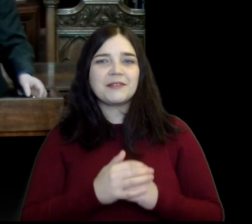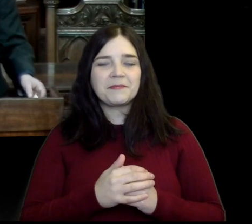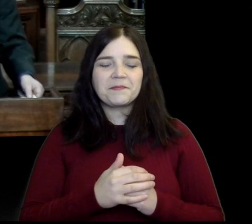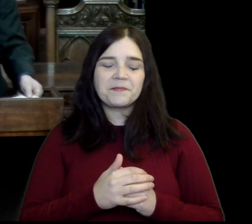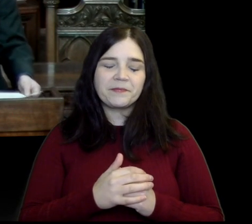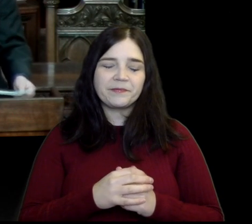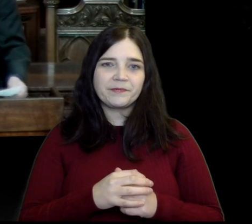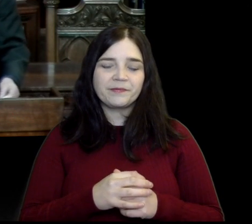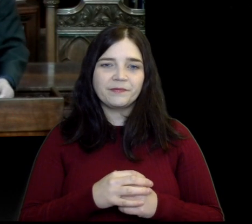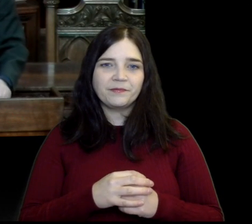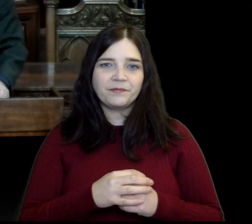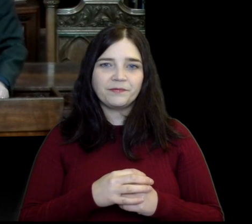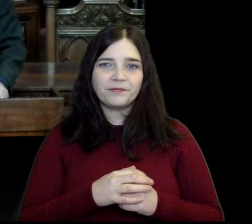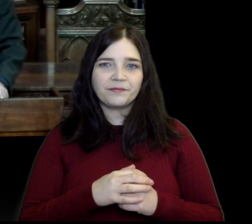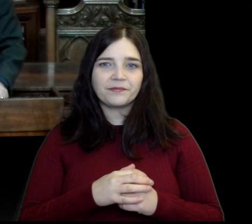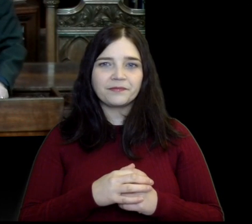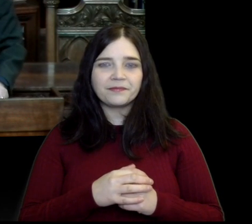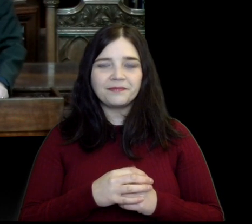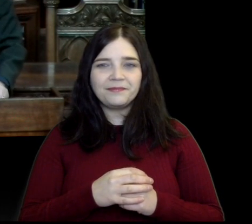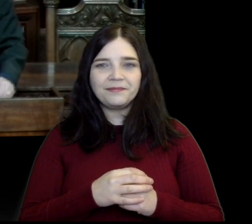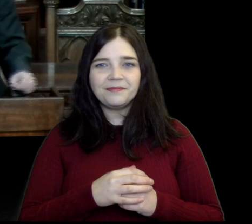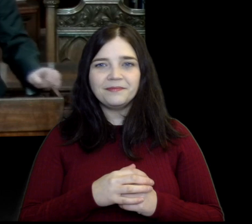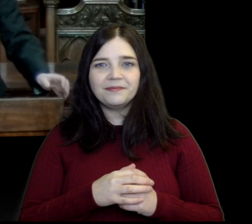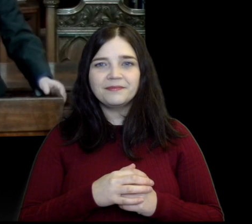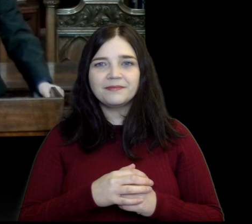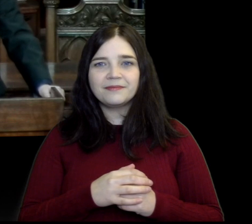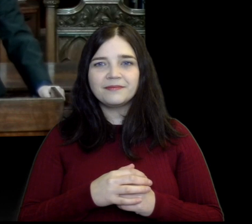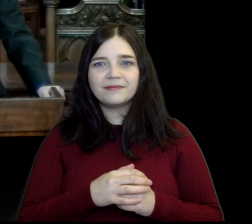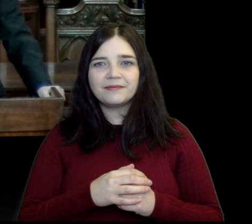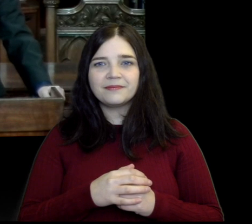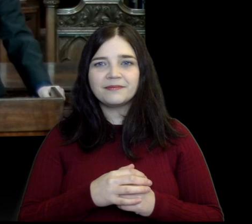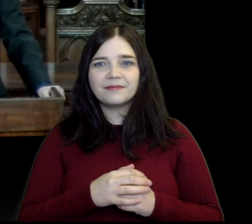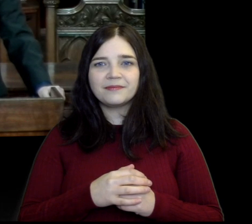and to trust in Jesus Christ